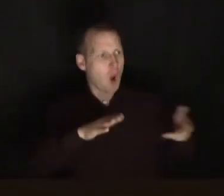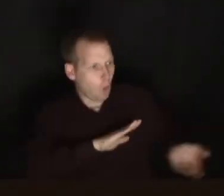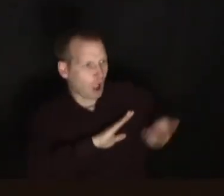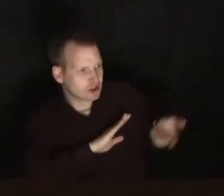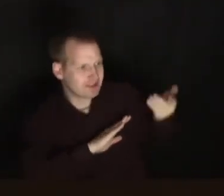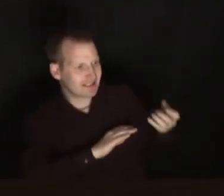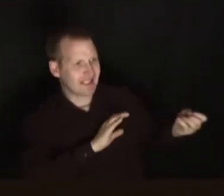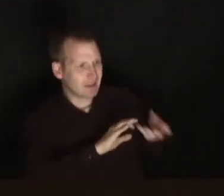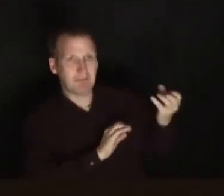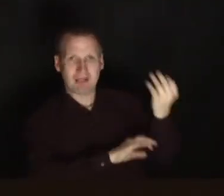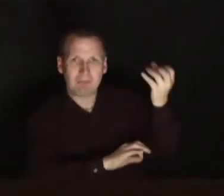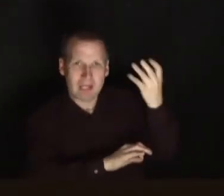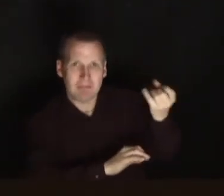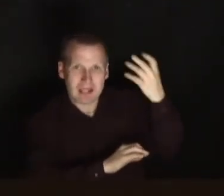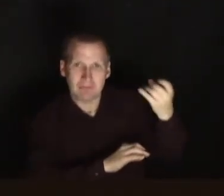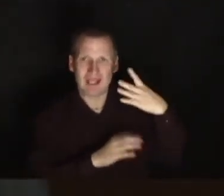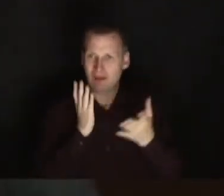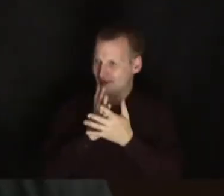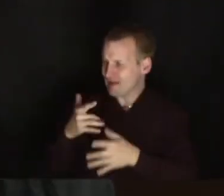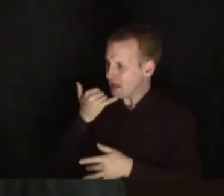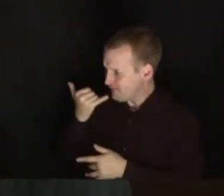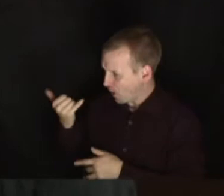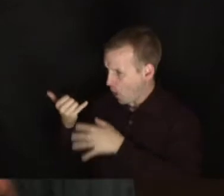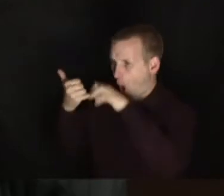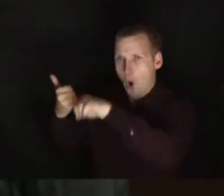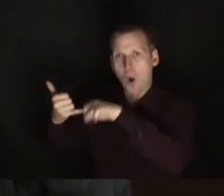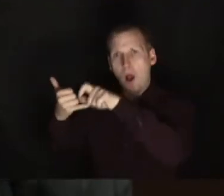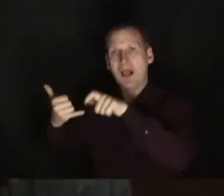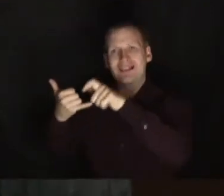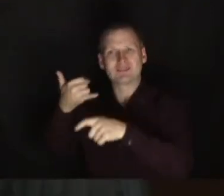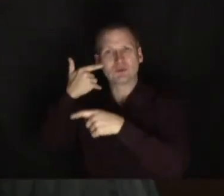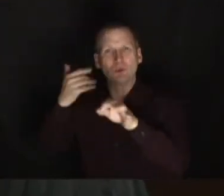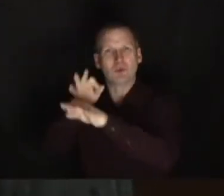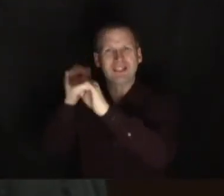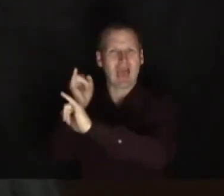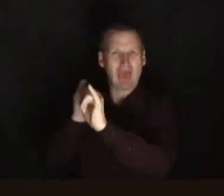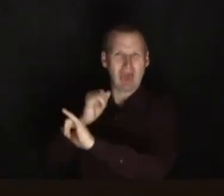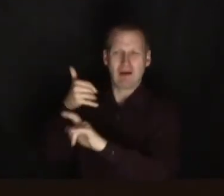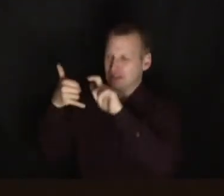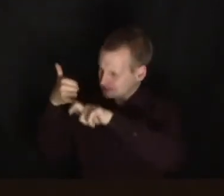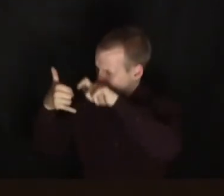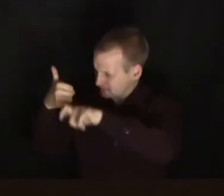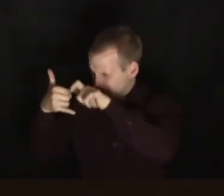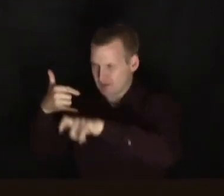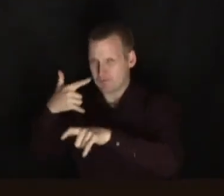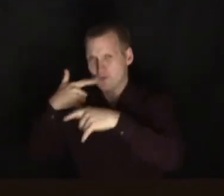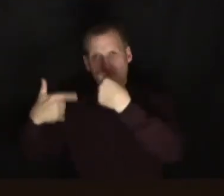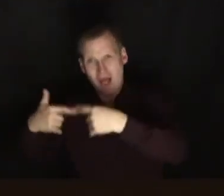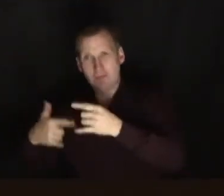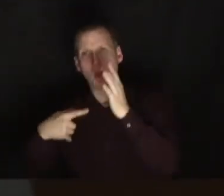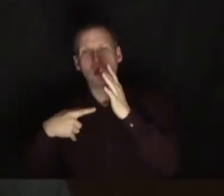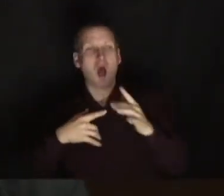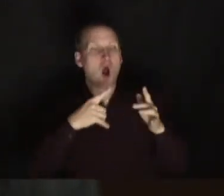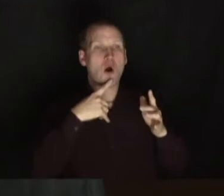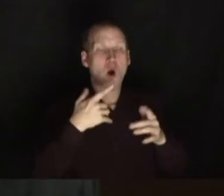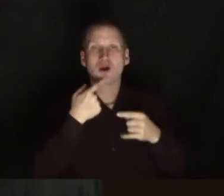beeping because that's done you're on hold listening to something horrendous because you're I don't know the toilet is